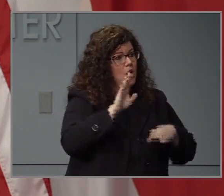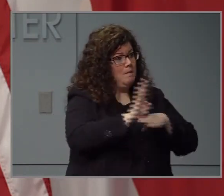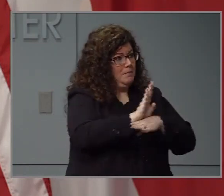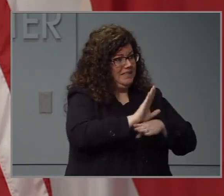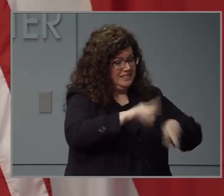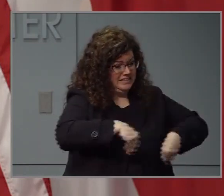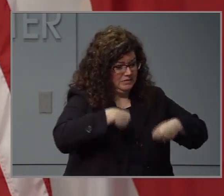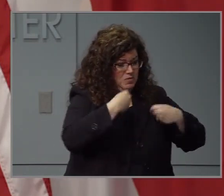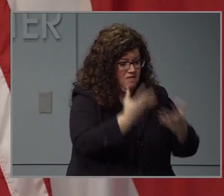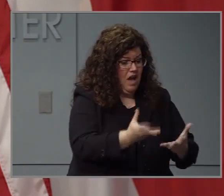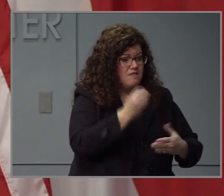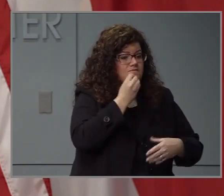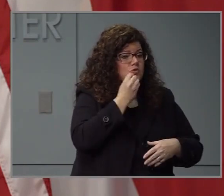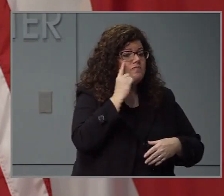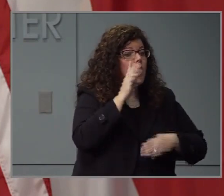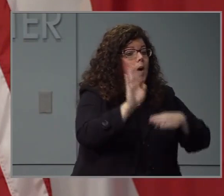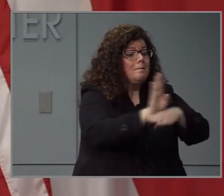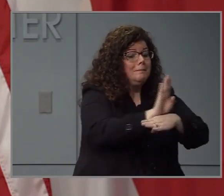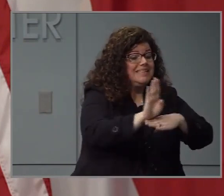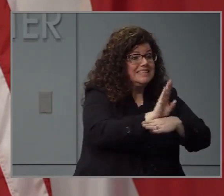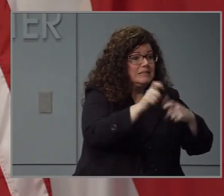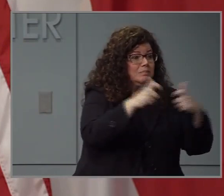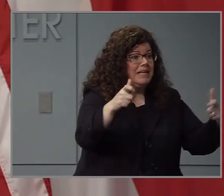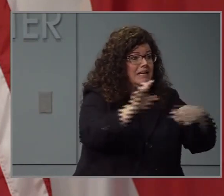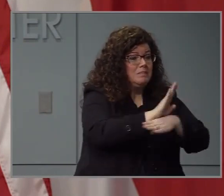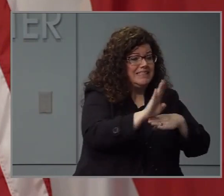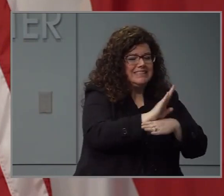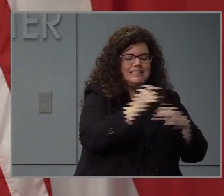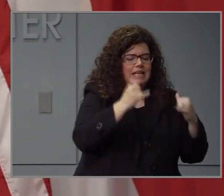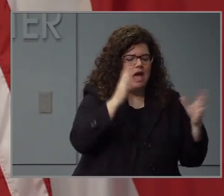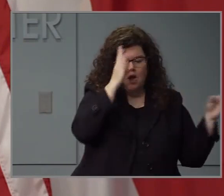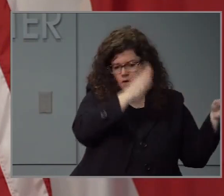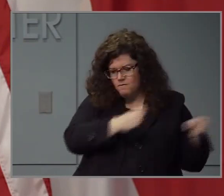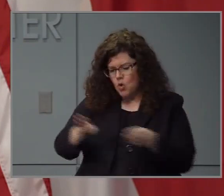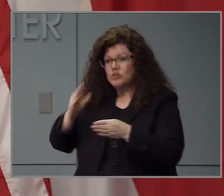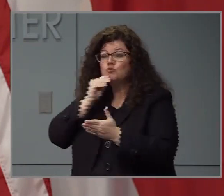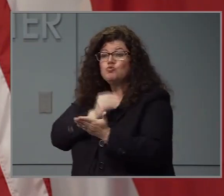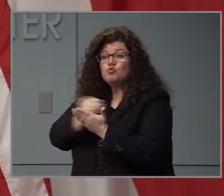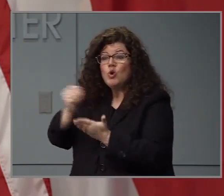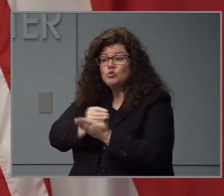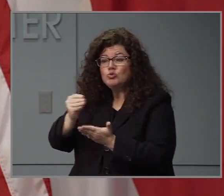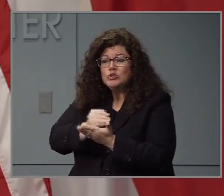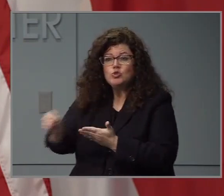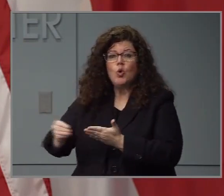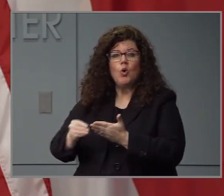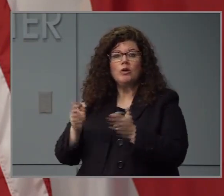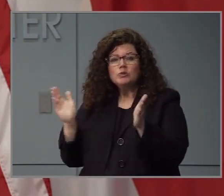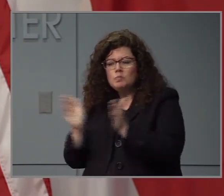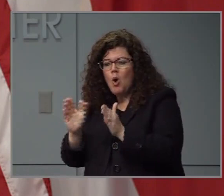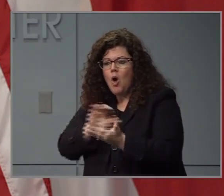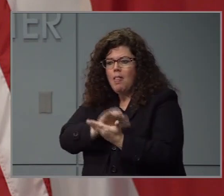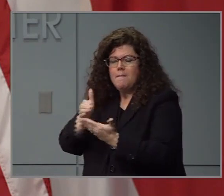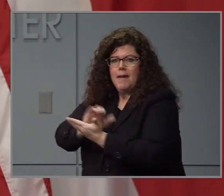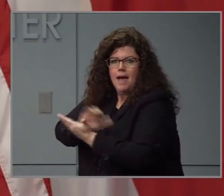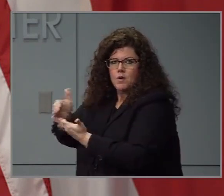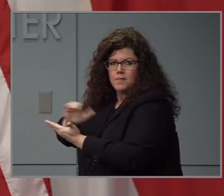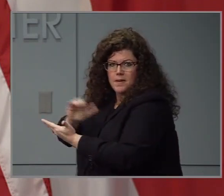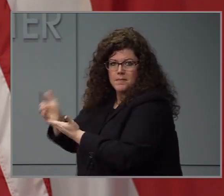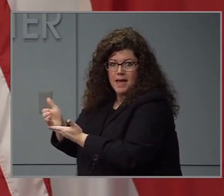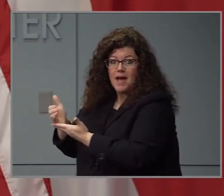to smaller quantities for grocery store sales. Available packaging materials is really an issue.